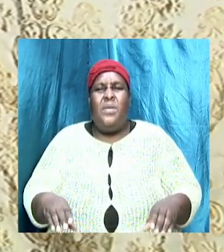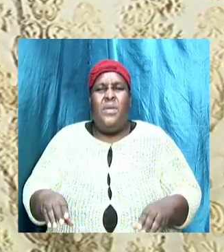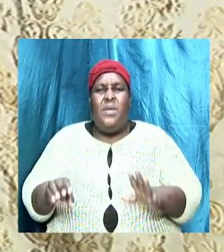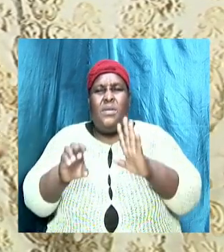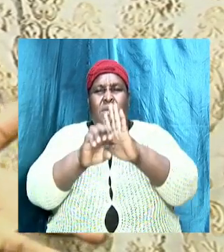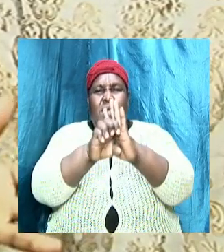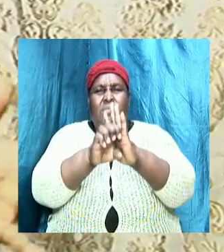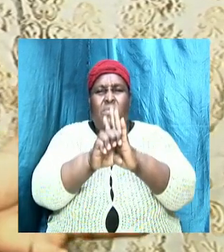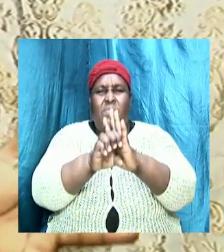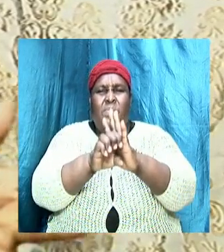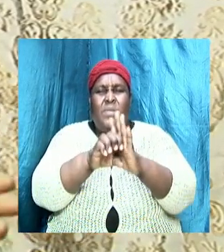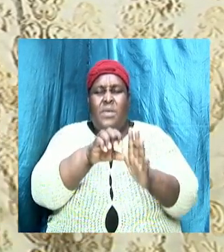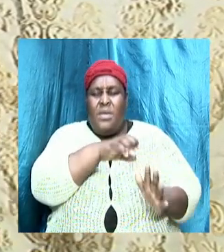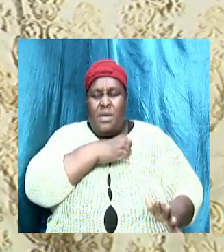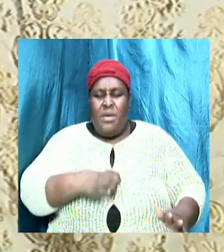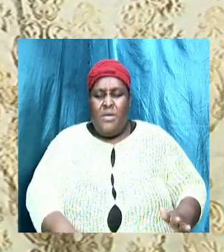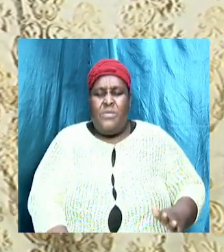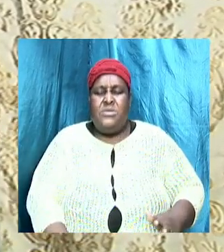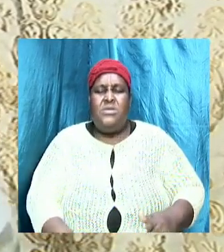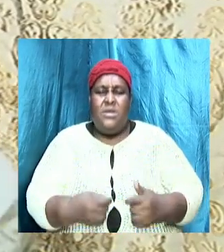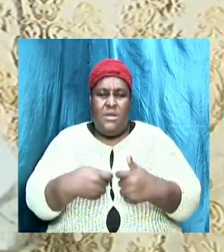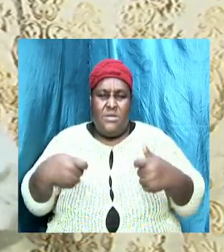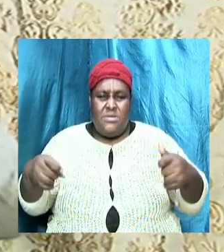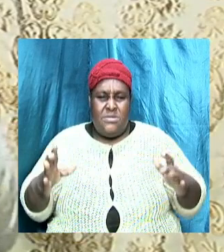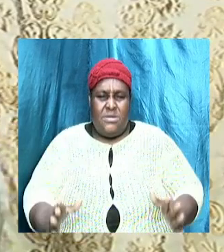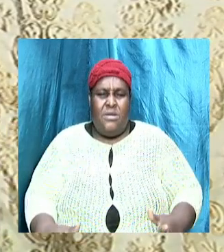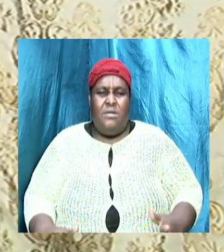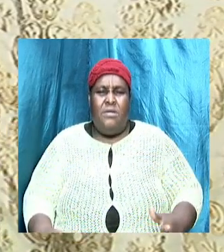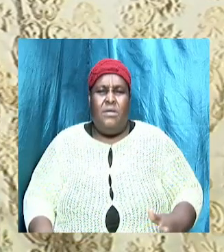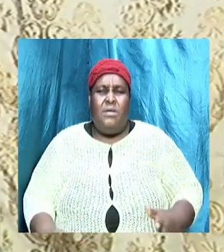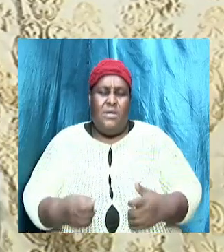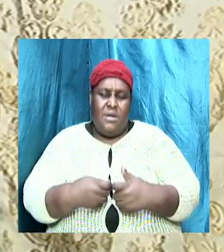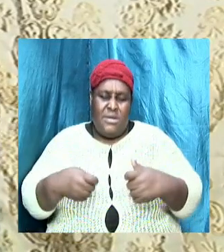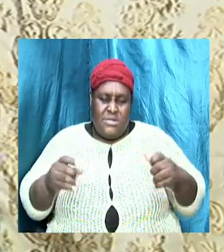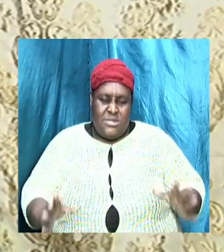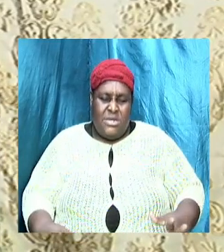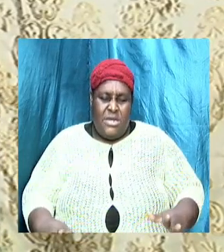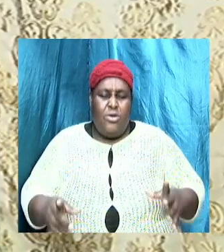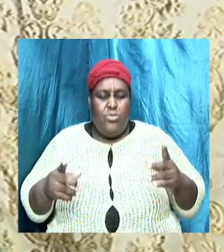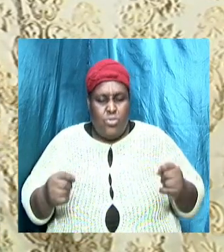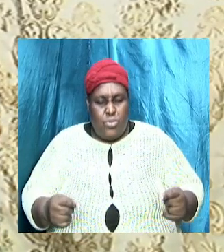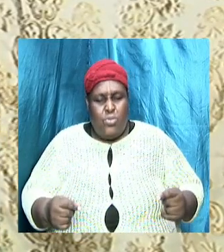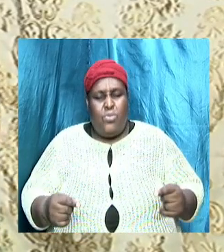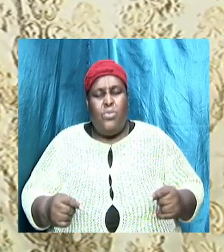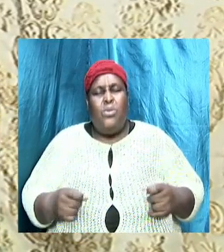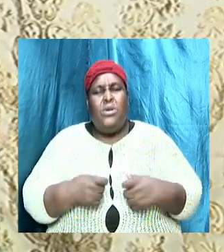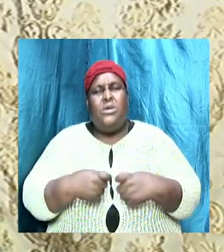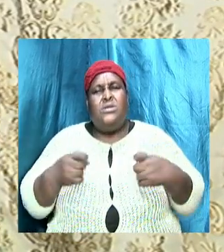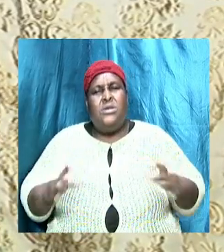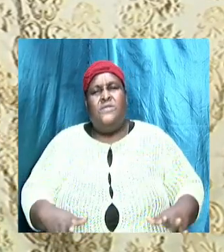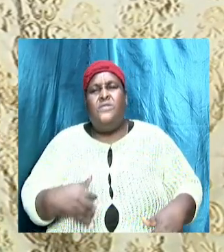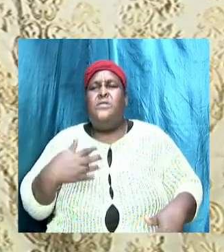and a sinner take for a Christian and a sinner the sinner will do sinful things